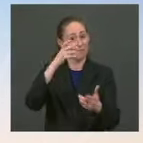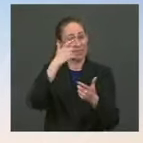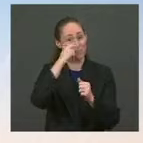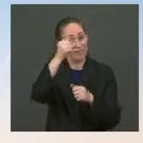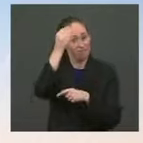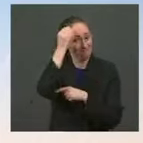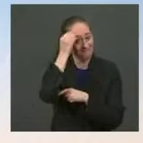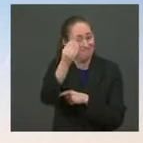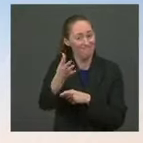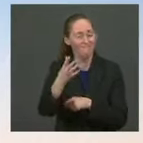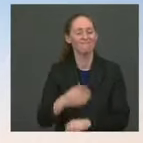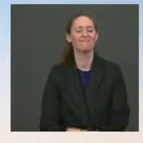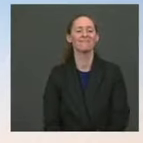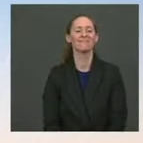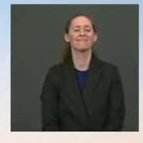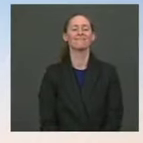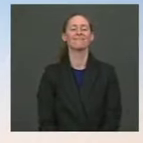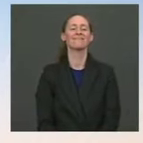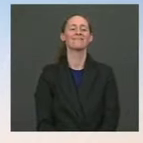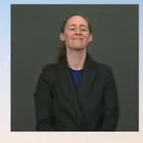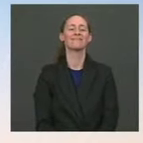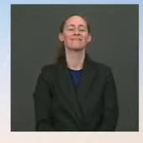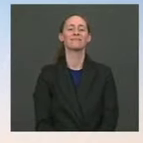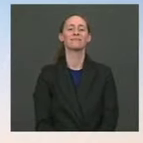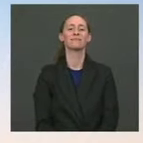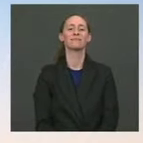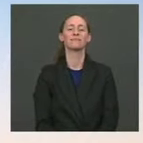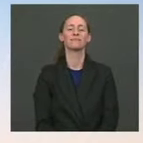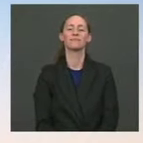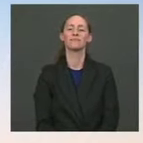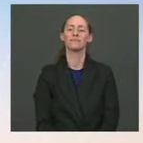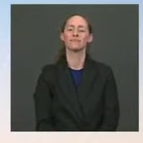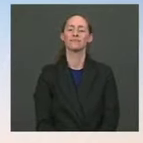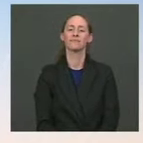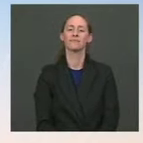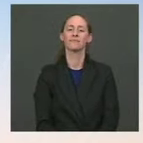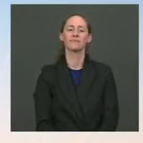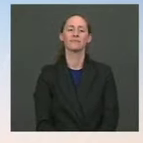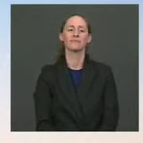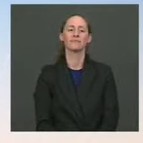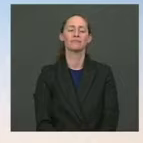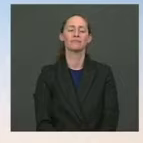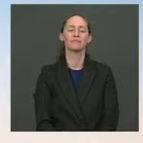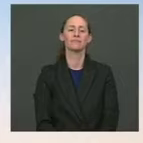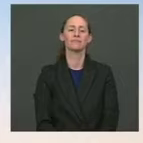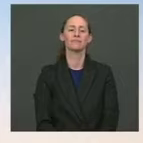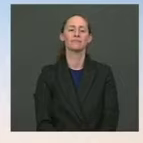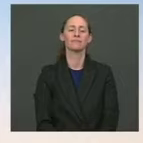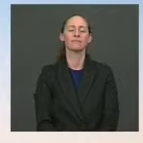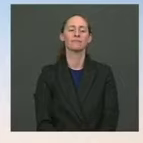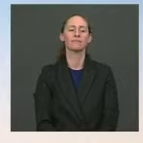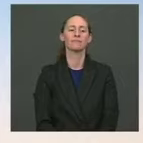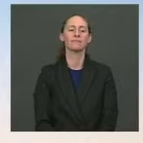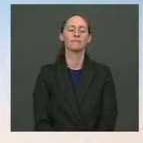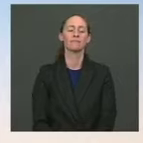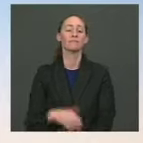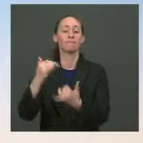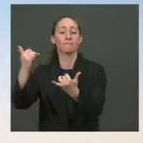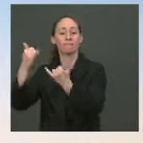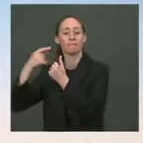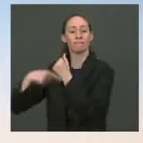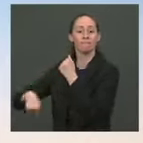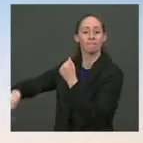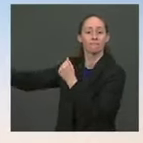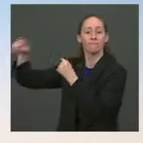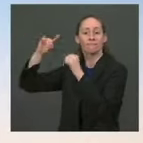I have a few things for all of you at the top. So, today, the Biden-Harris administration is announcing a set of concrete